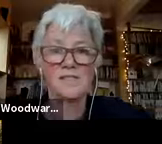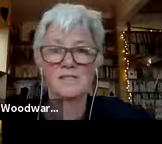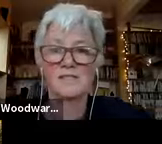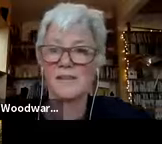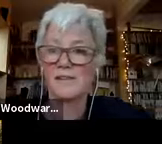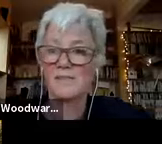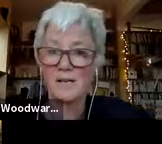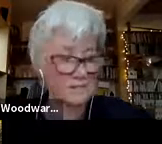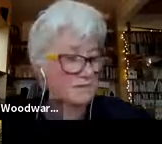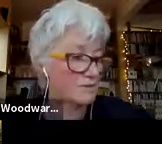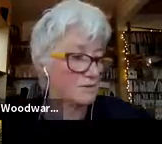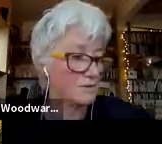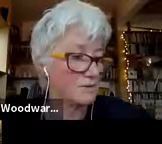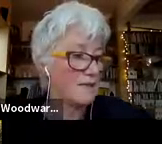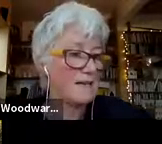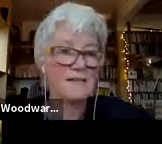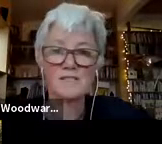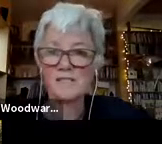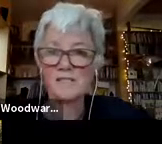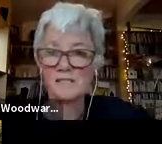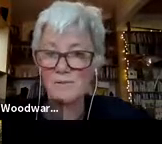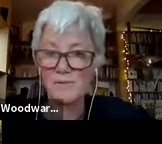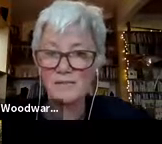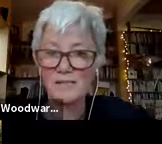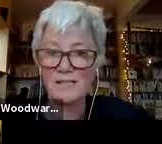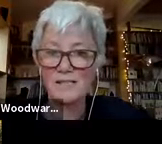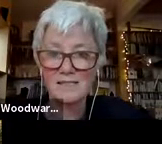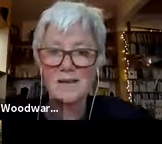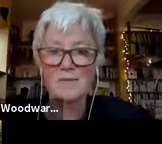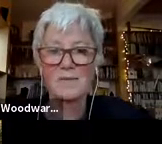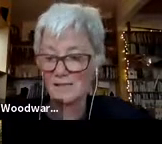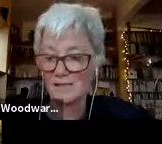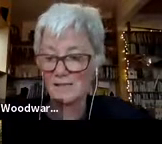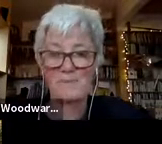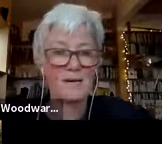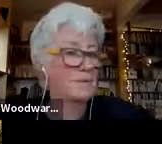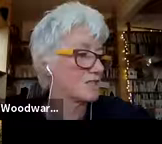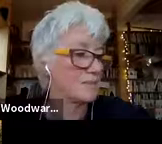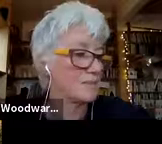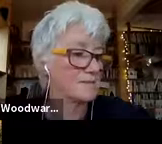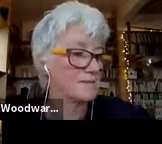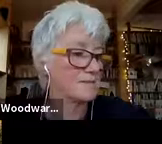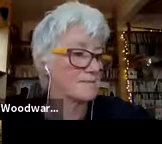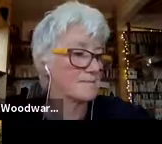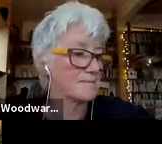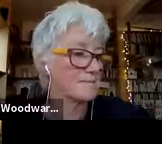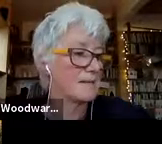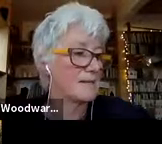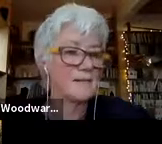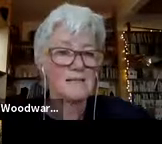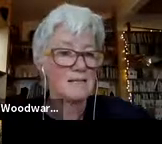University's Creative Practice Circle. And just you'll put the link to that work up in the chat box.